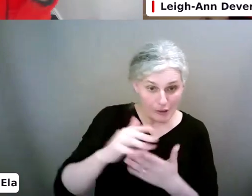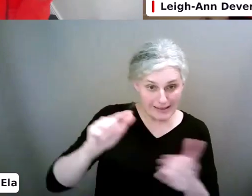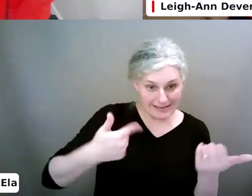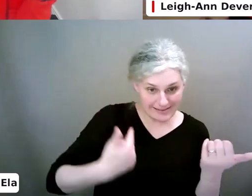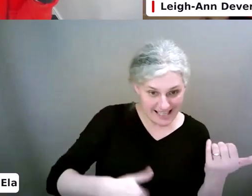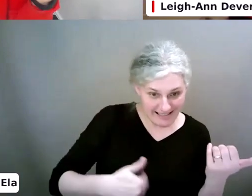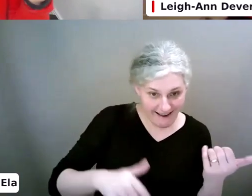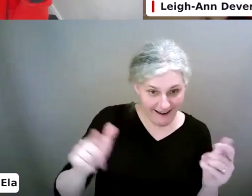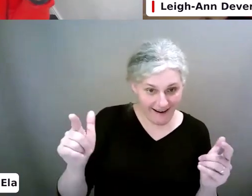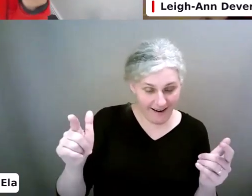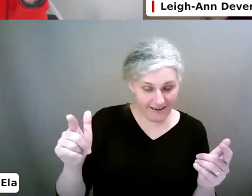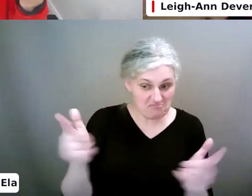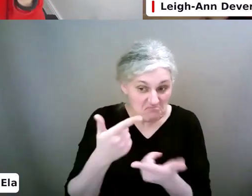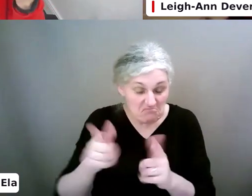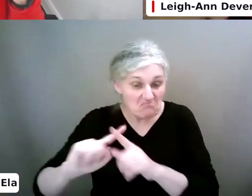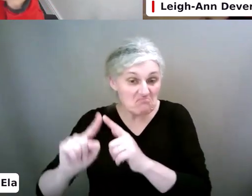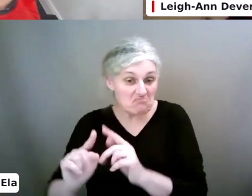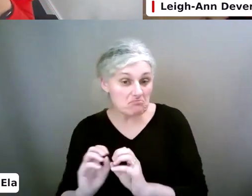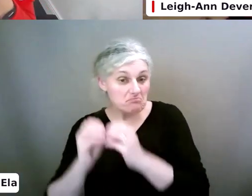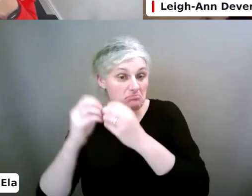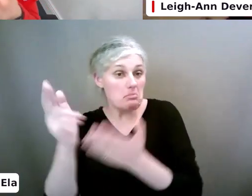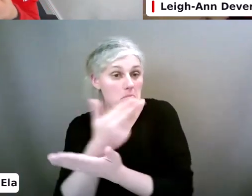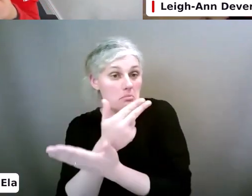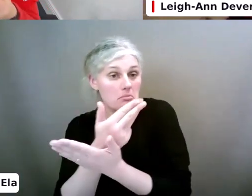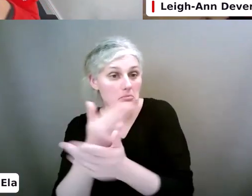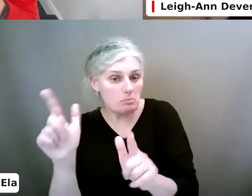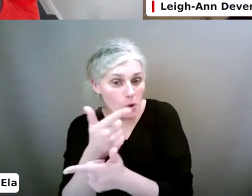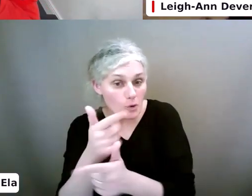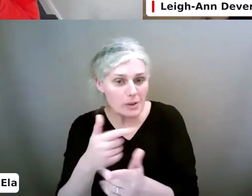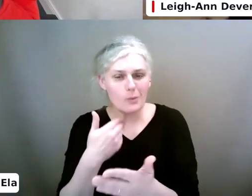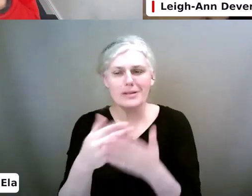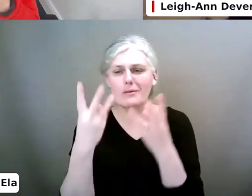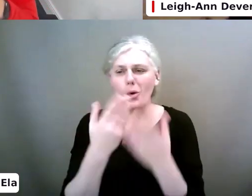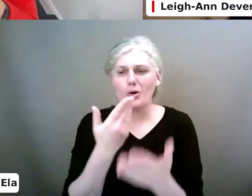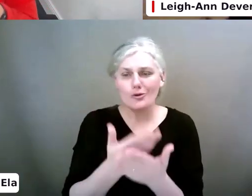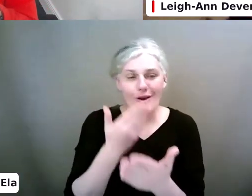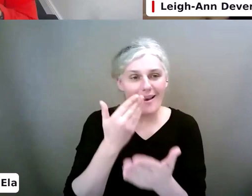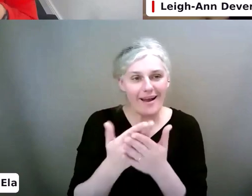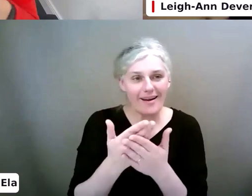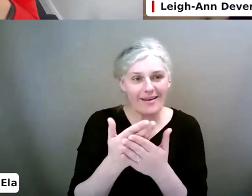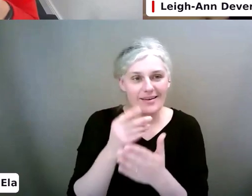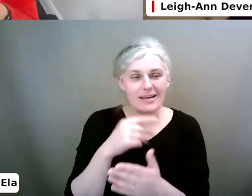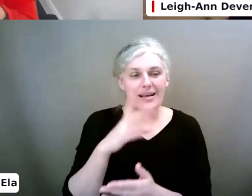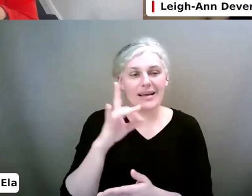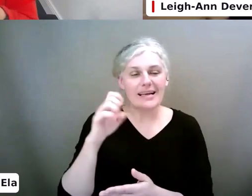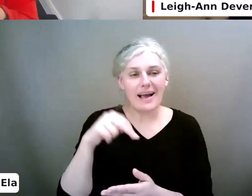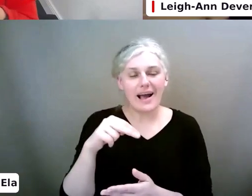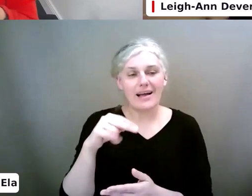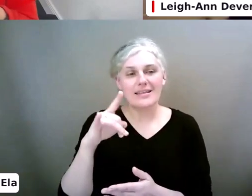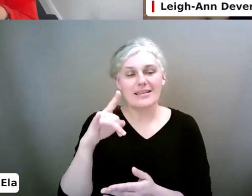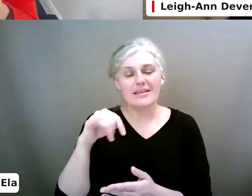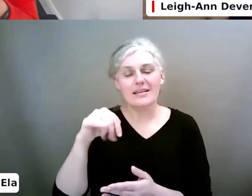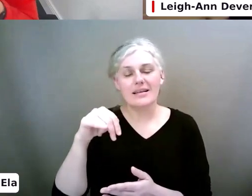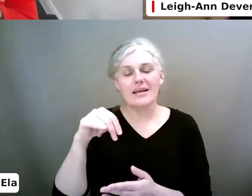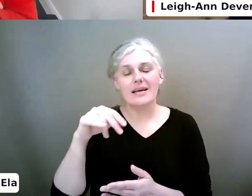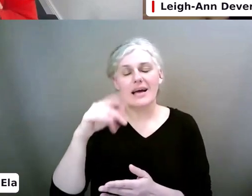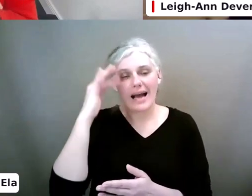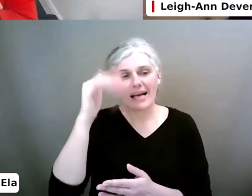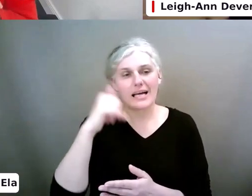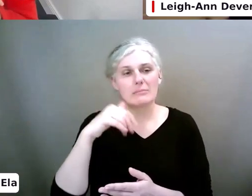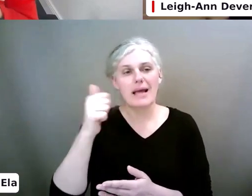whatever it is, what whatever it is that you want to learn. But the Khan Academy, Alison.com,